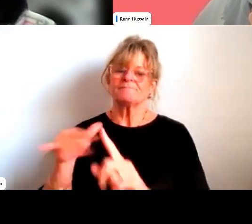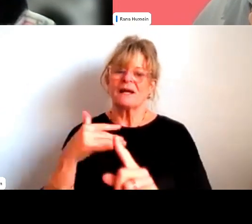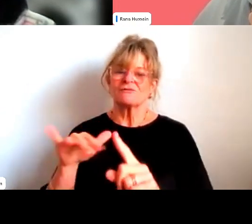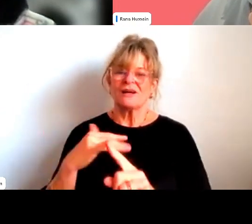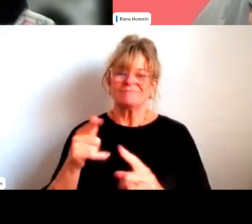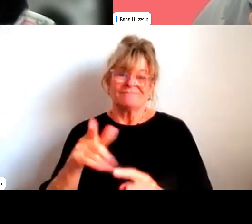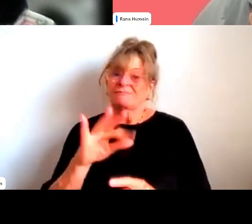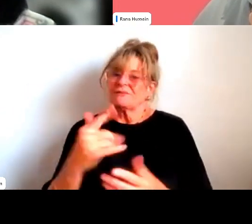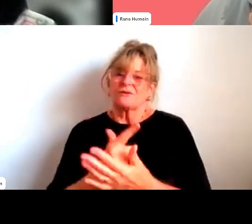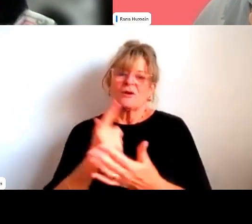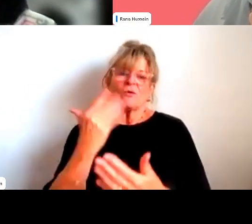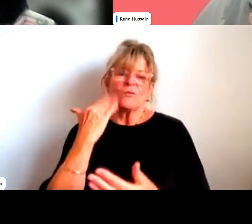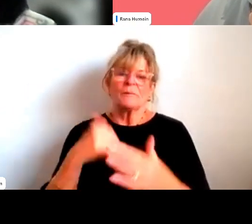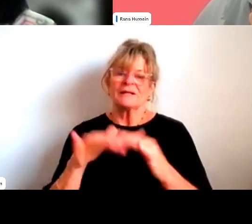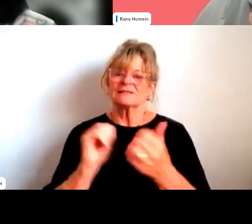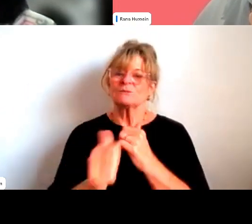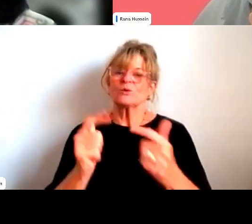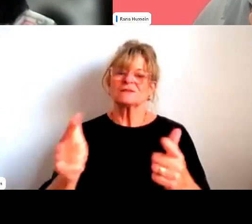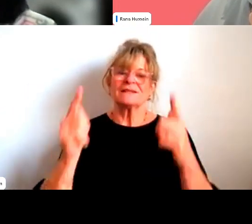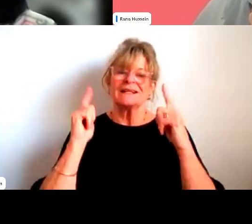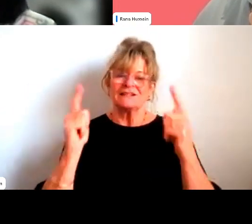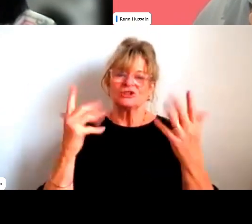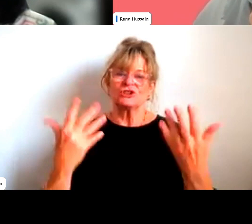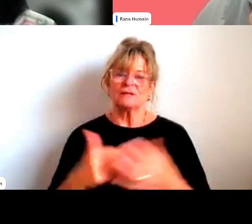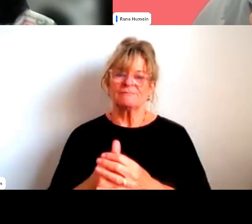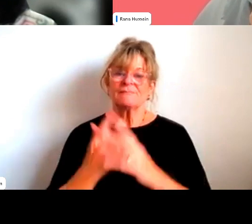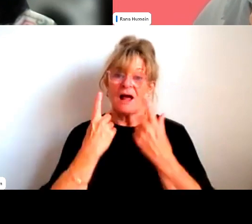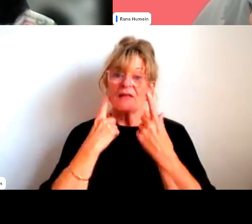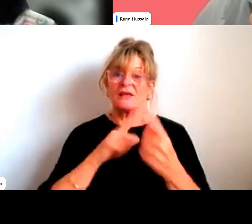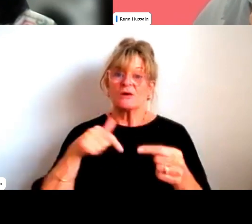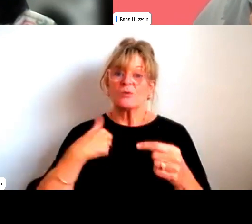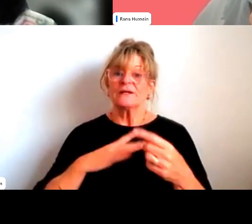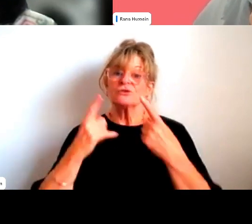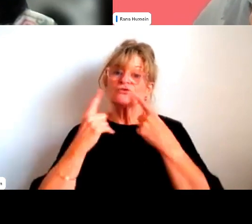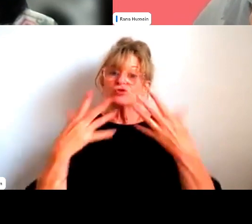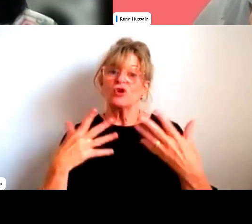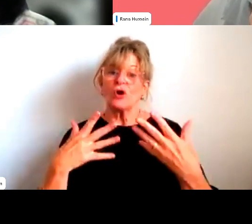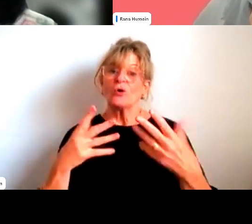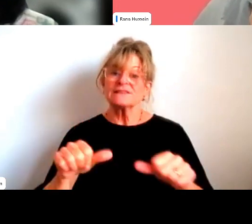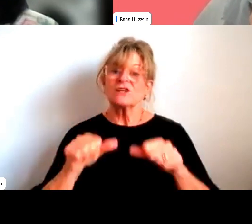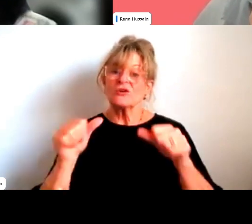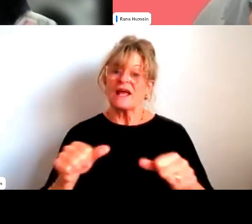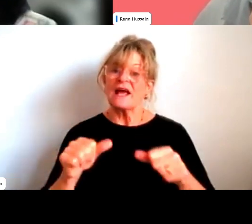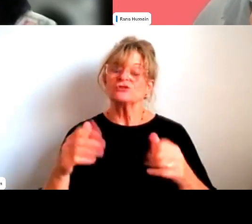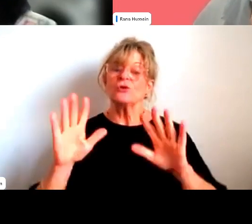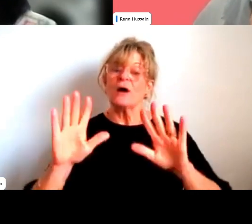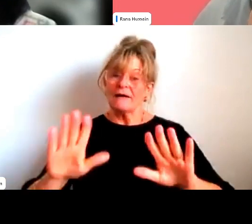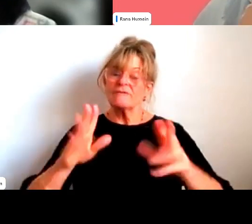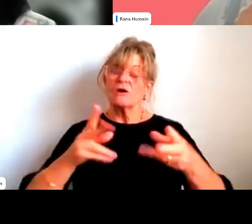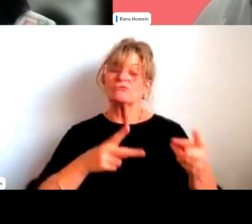yeah, I think it's a really key message out there that it's okay to take a break and not feel like you have to be everything to everyone.